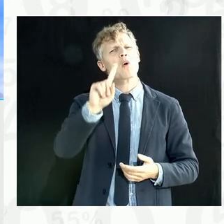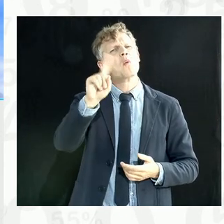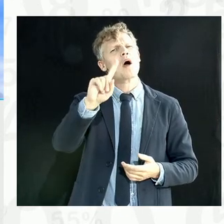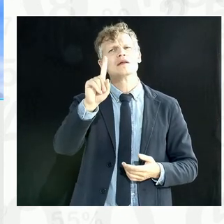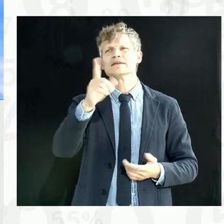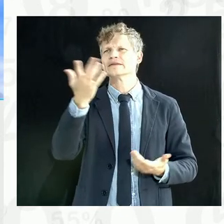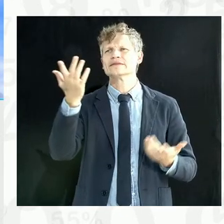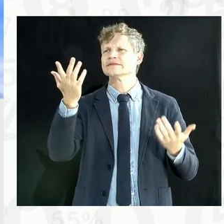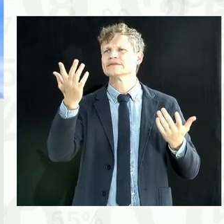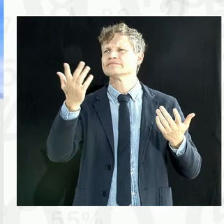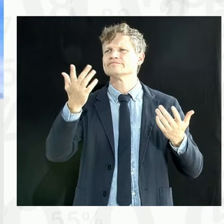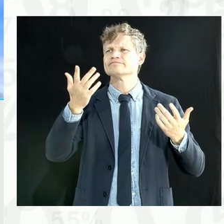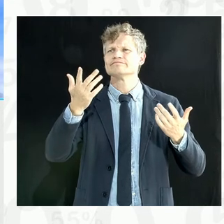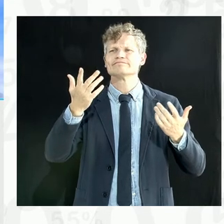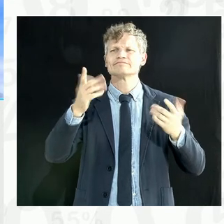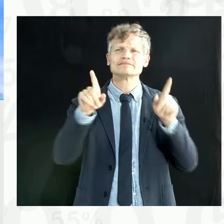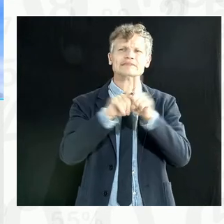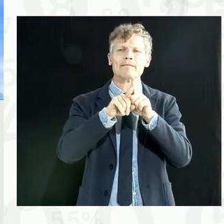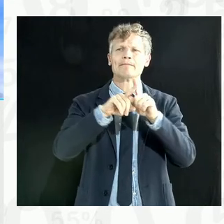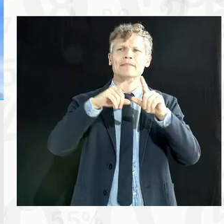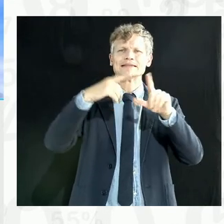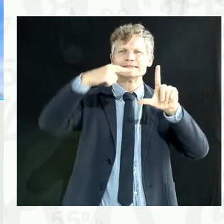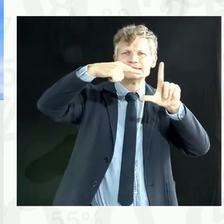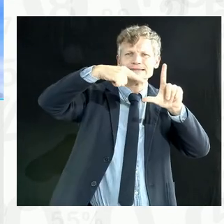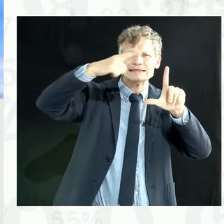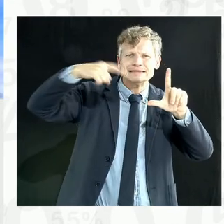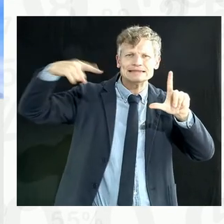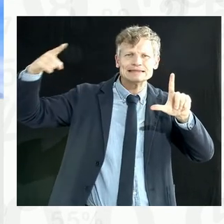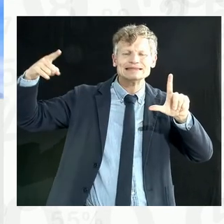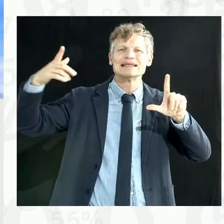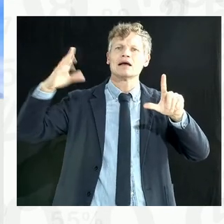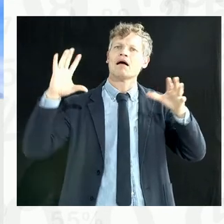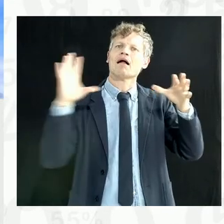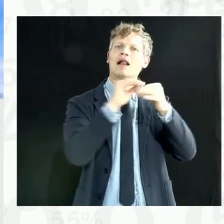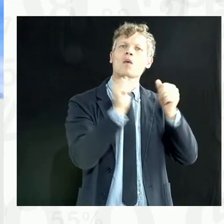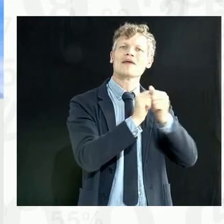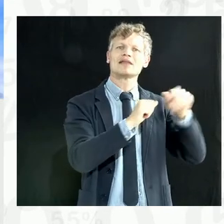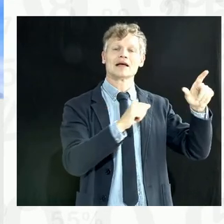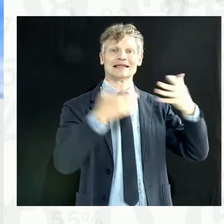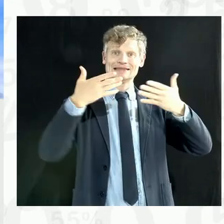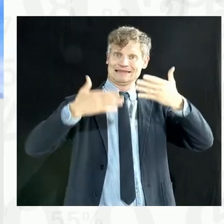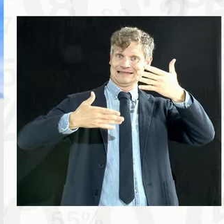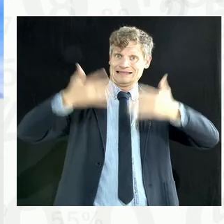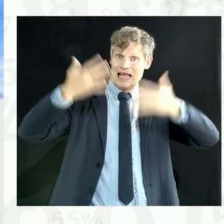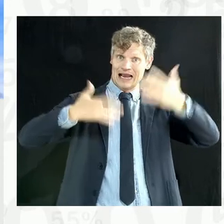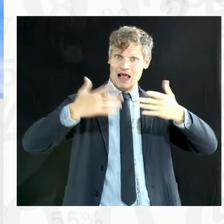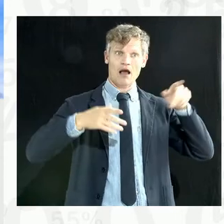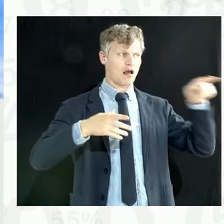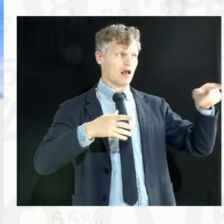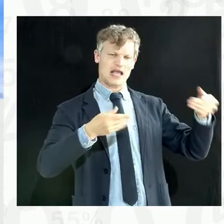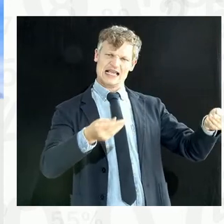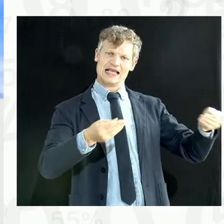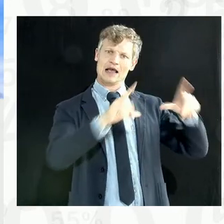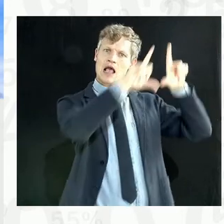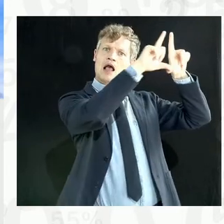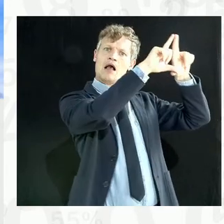statistics, the success rate of profitability of data in all transparency for